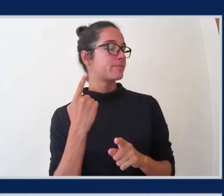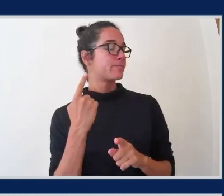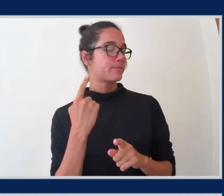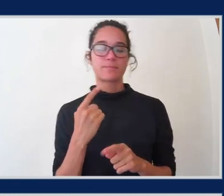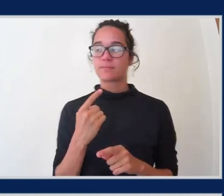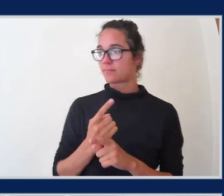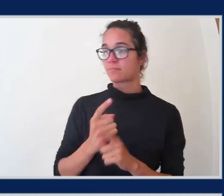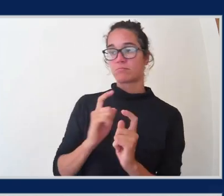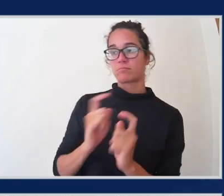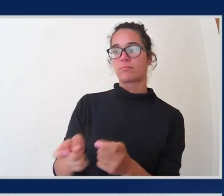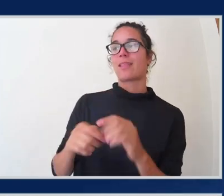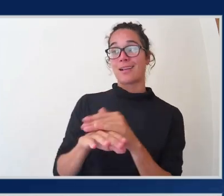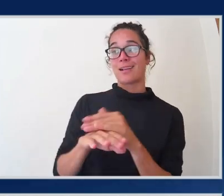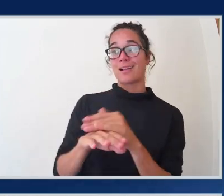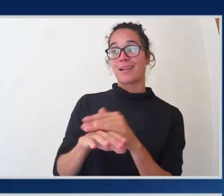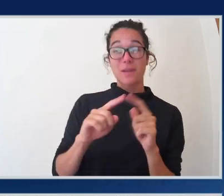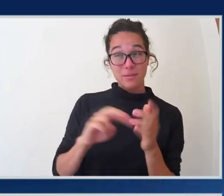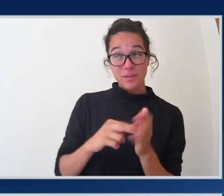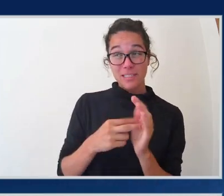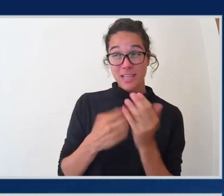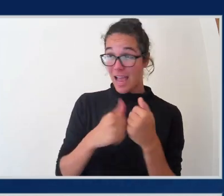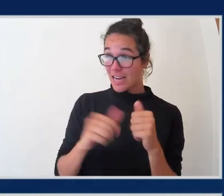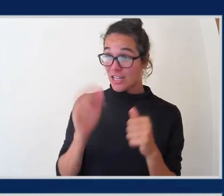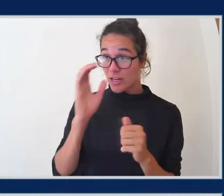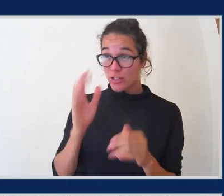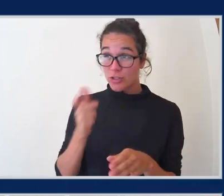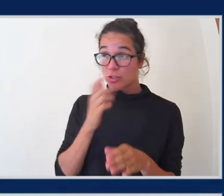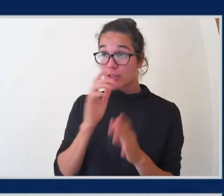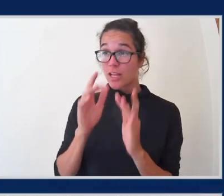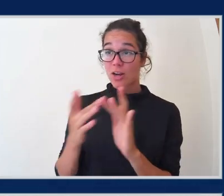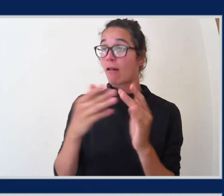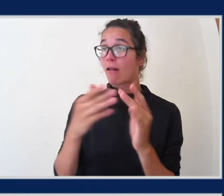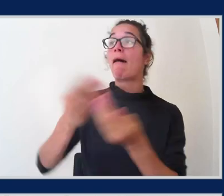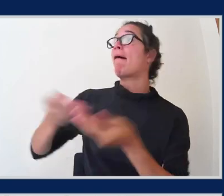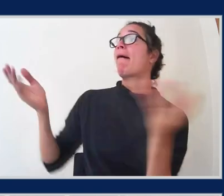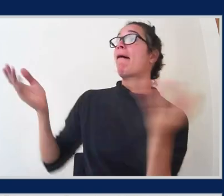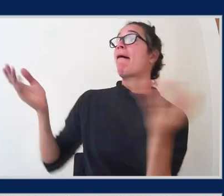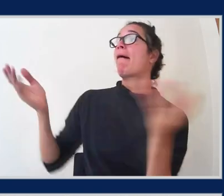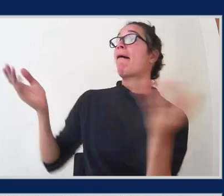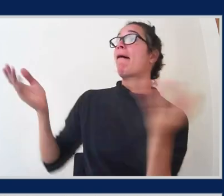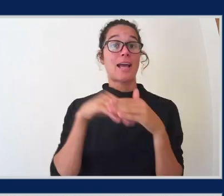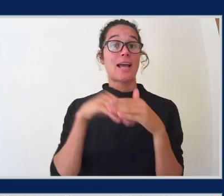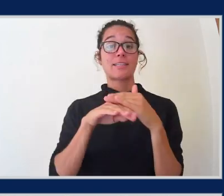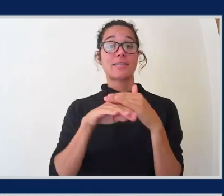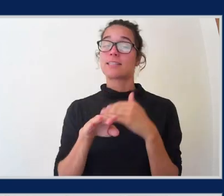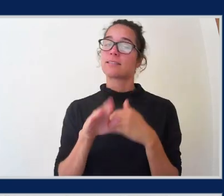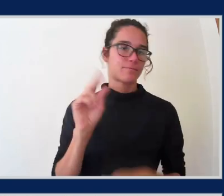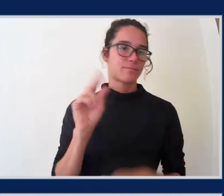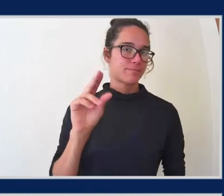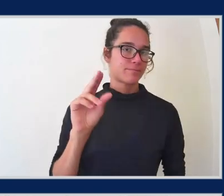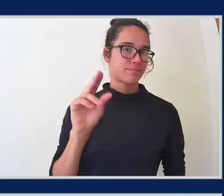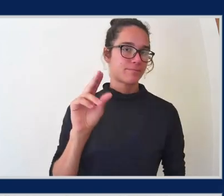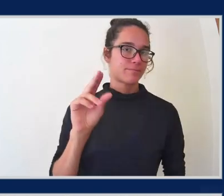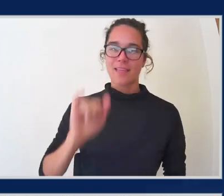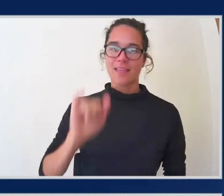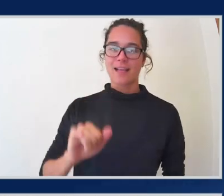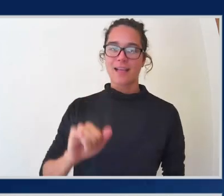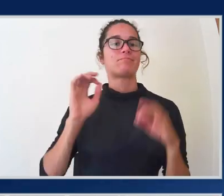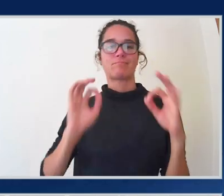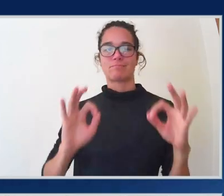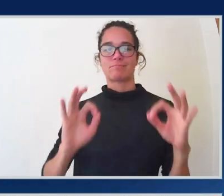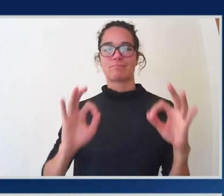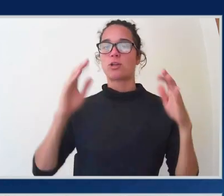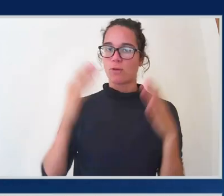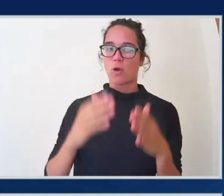necessarily mean any stranger on the internet has access to that S3 bucket. And that's what we're focusing on here. Yes. So the bucket anonymous access granted